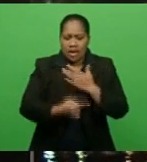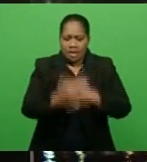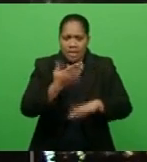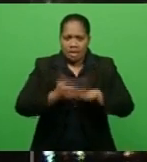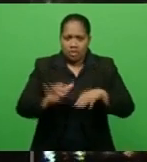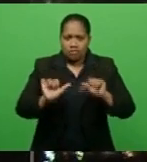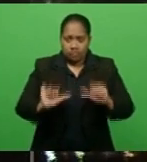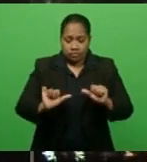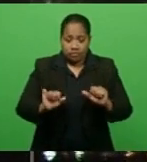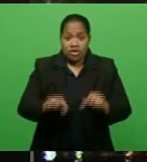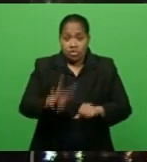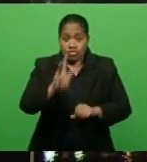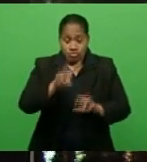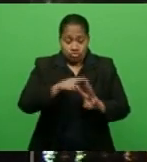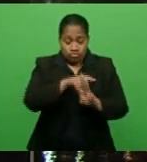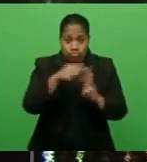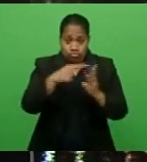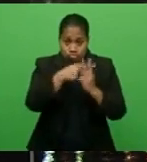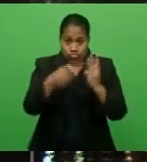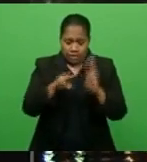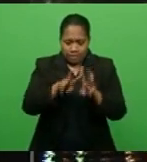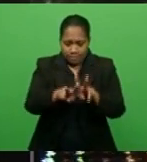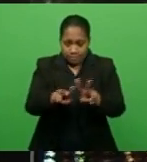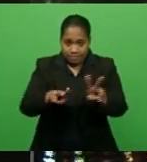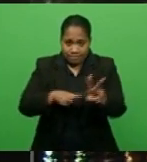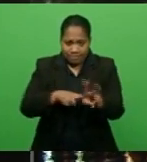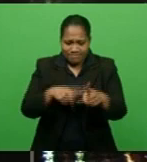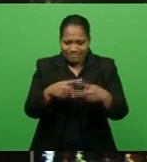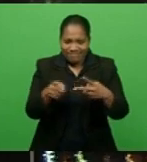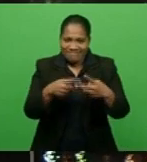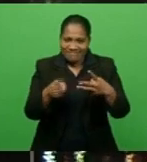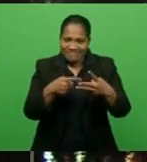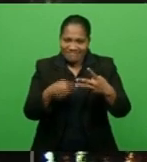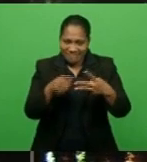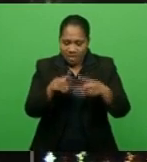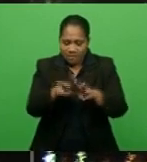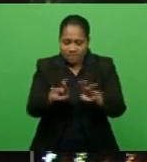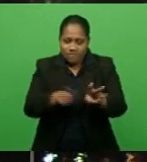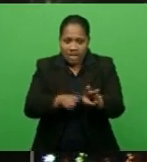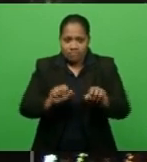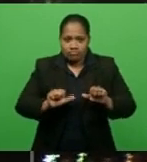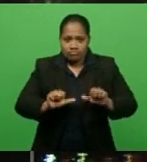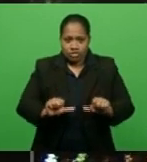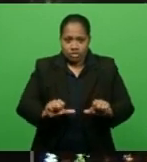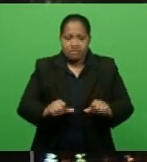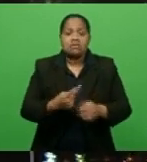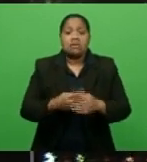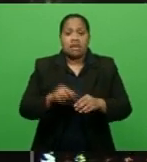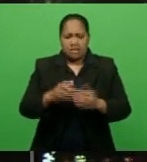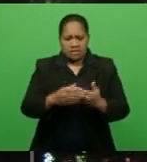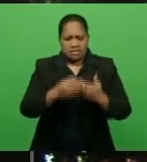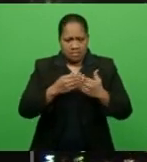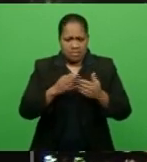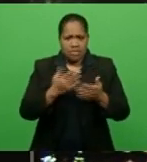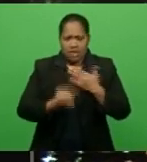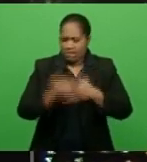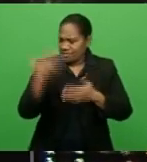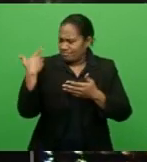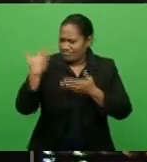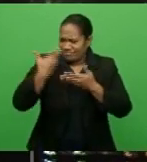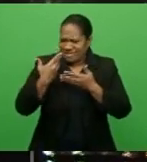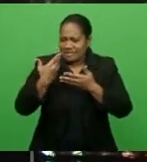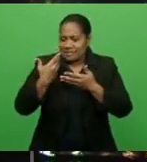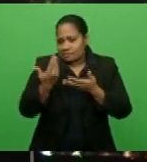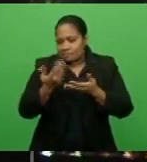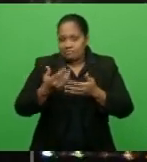Rote Mumu Kepa, Ratunangama Lalambalabu and George Shu Raj. The party has been in shambles over the past few months, with